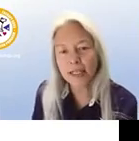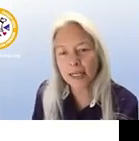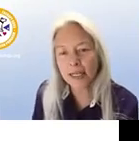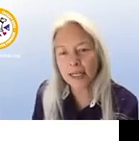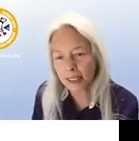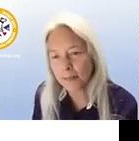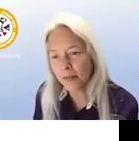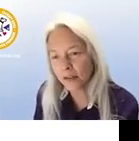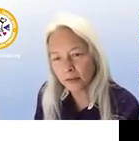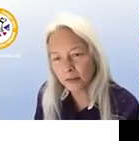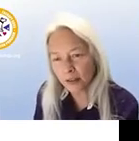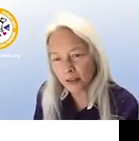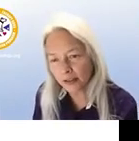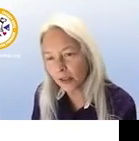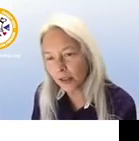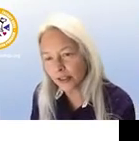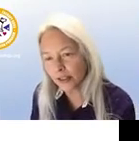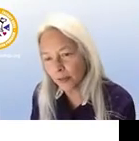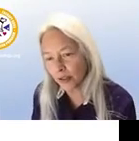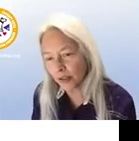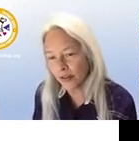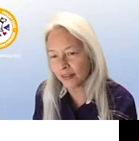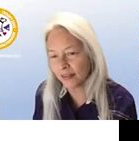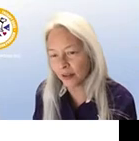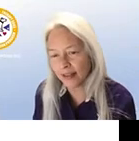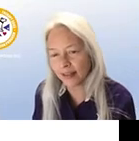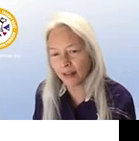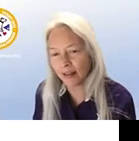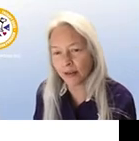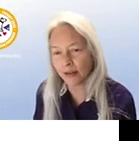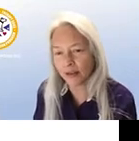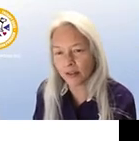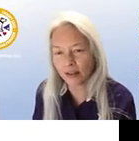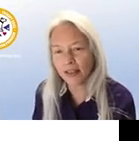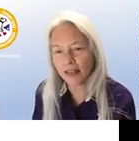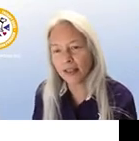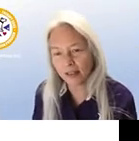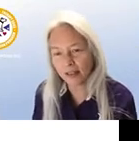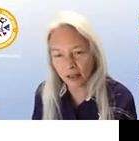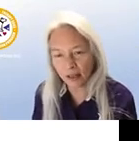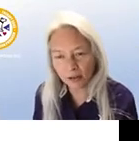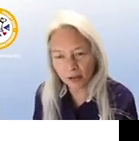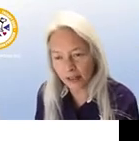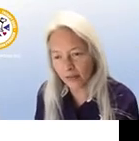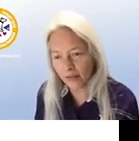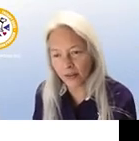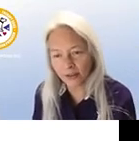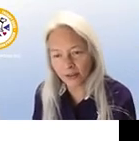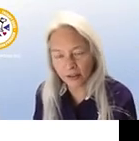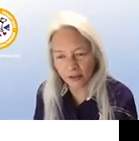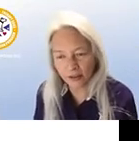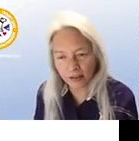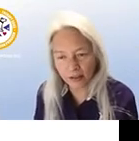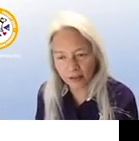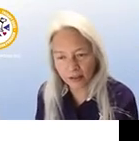um and then service dogs this is one of our teams here on the on the right hand side of the service dogs it's a couple and they've got their